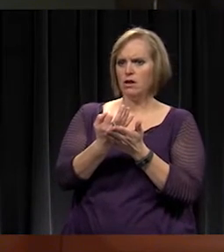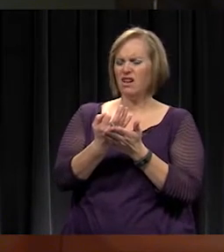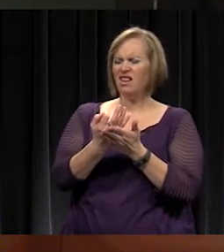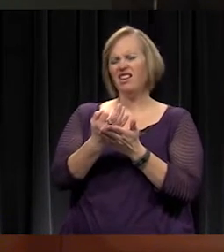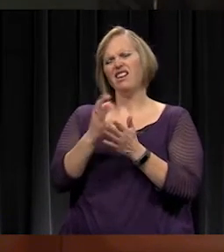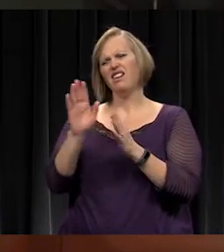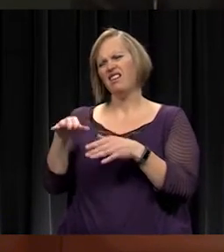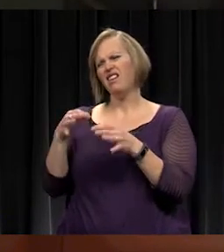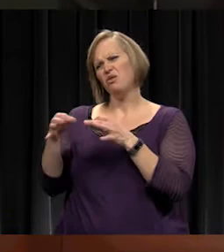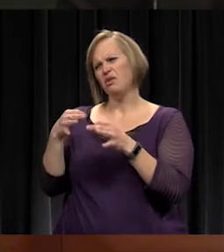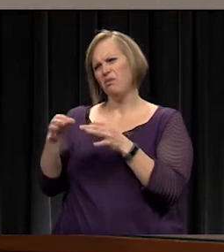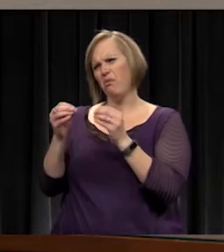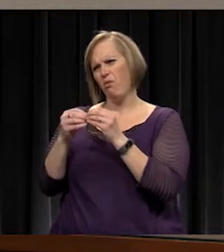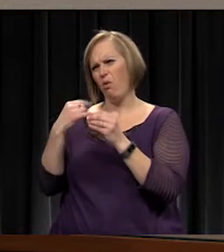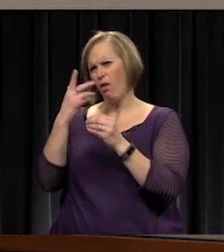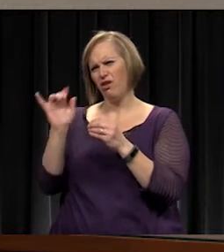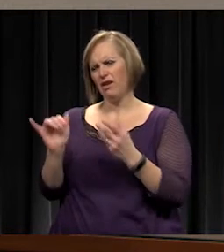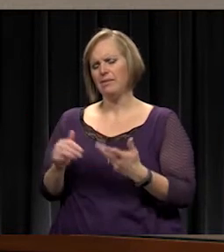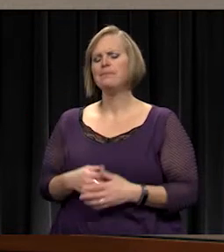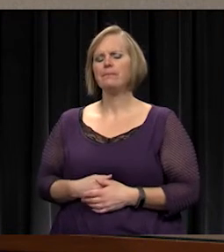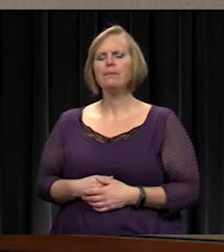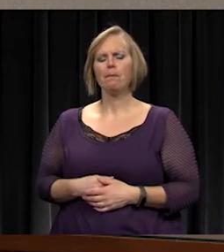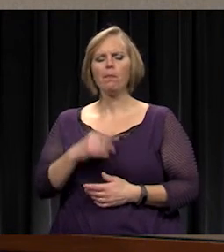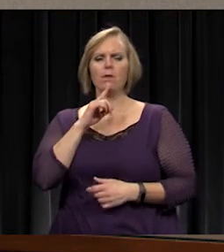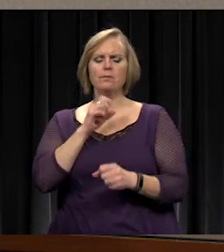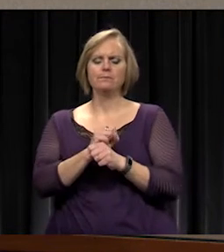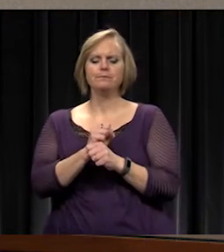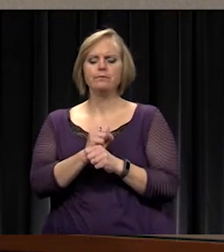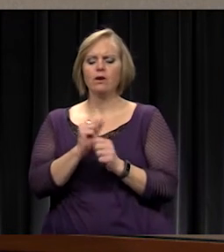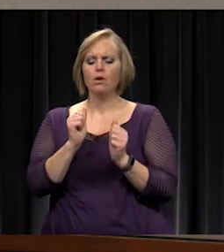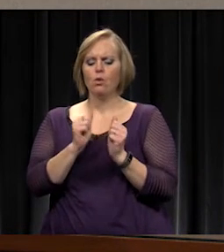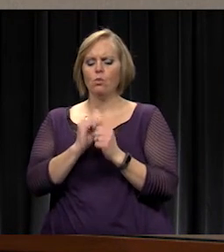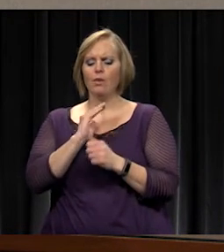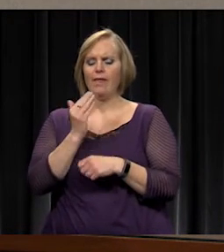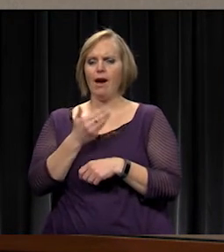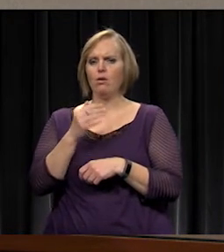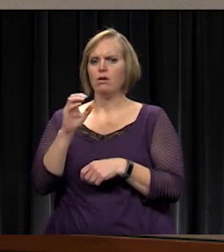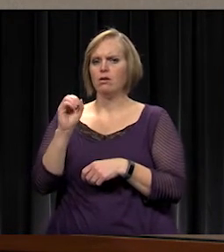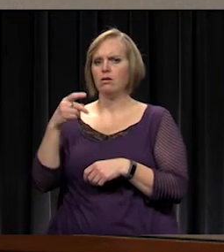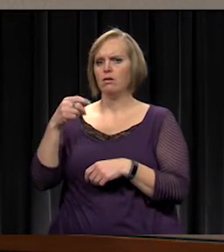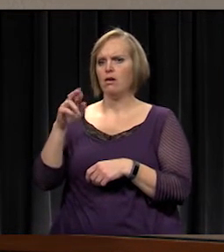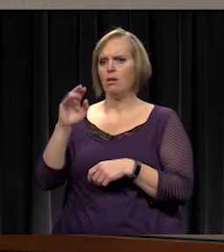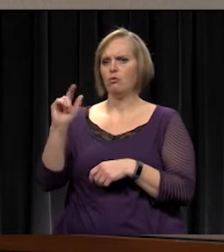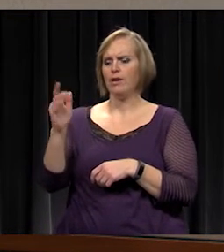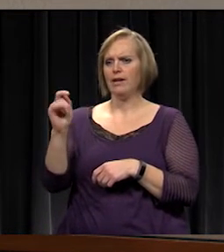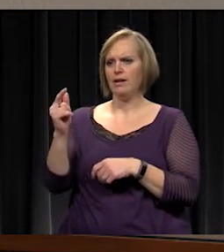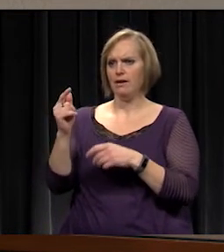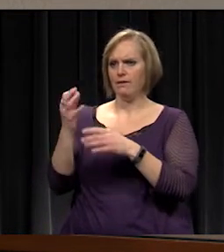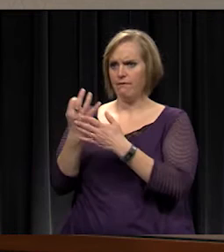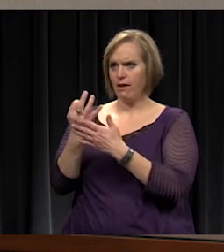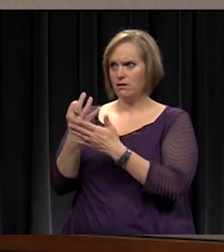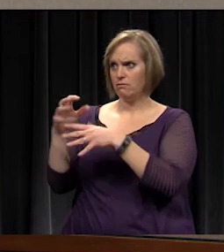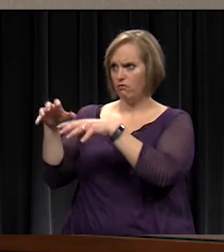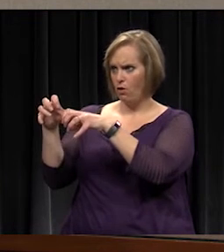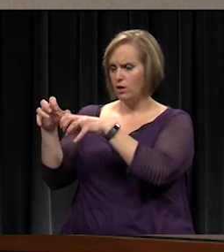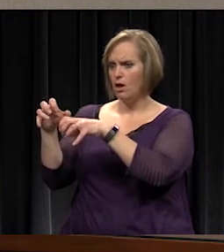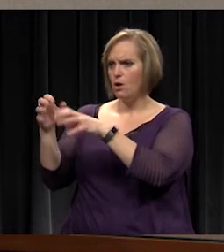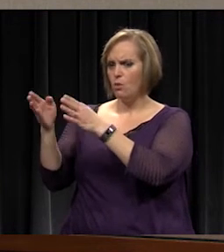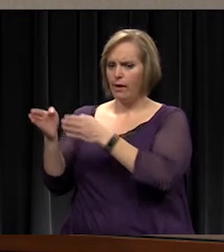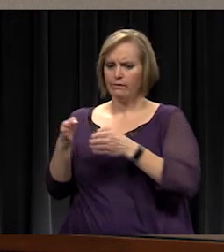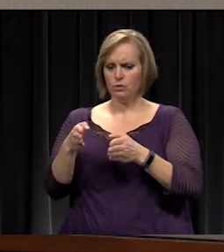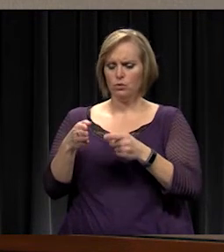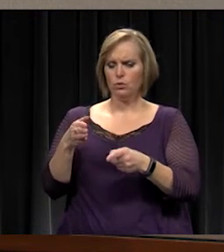explain a little bit more on that? Certainly. With our operating funds frozen, we have to look to capital outlay to